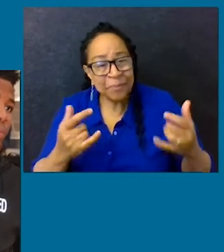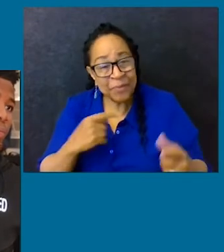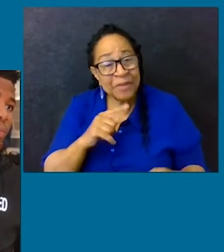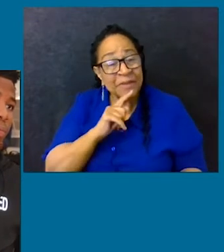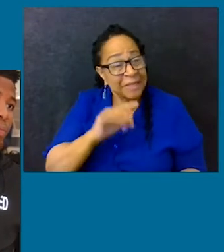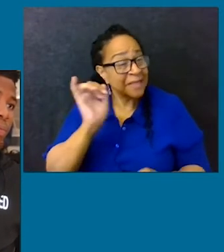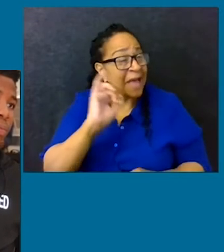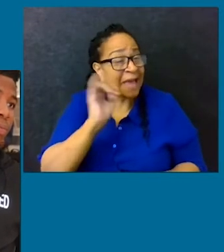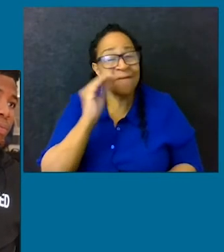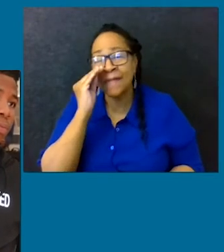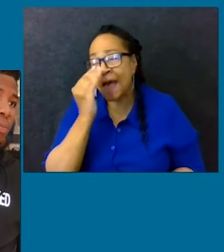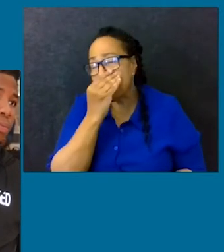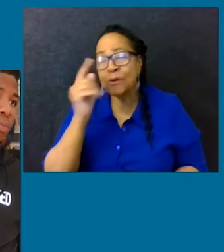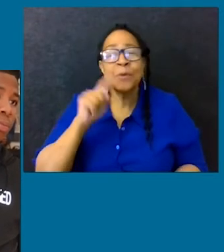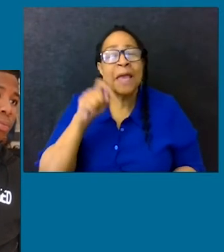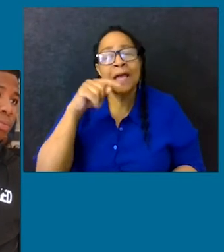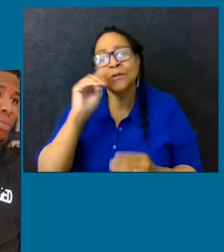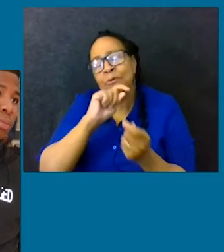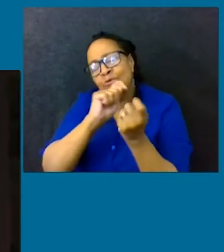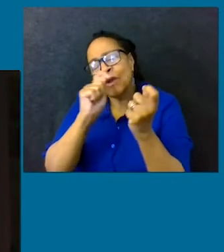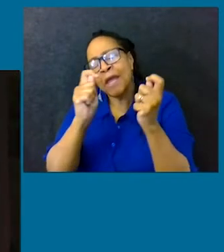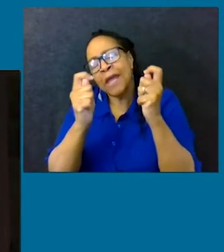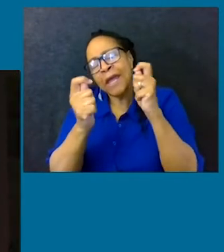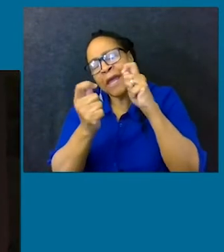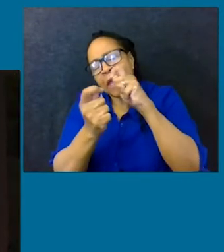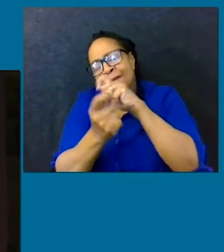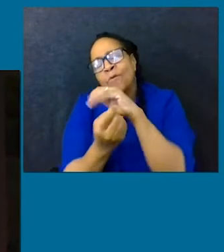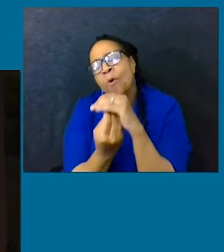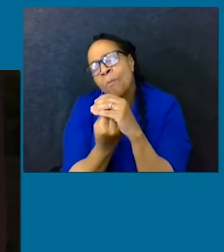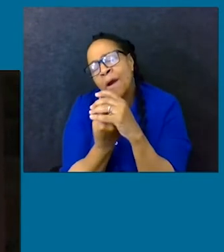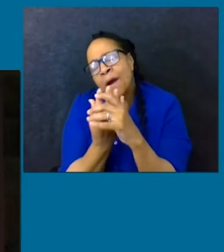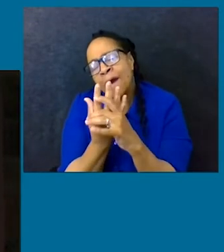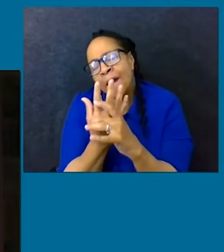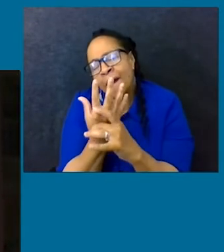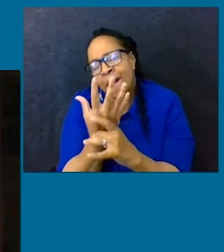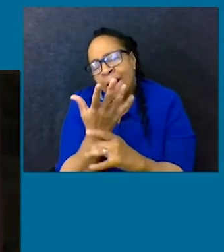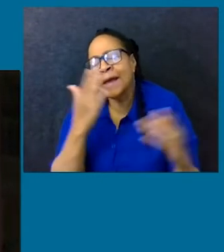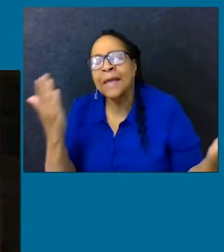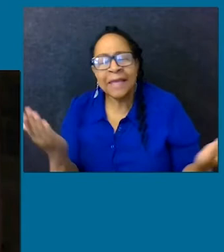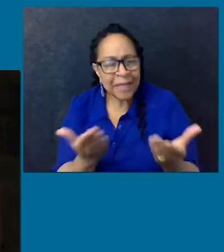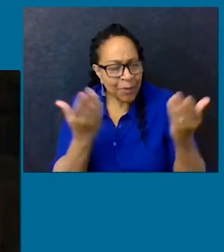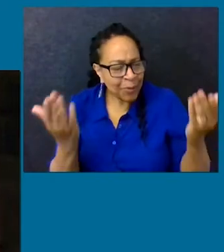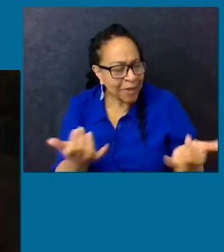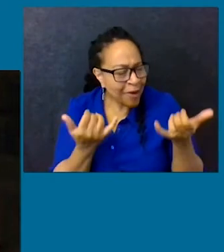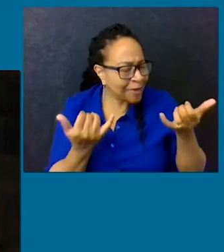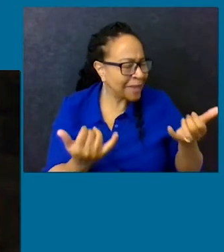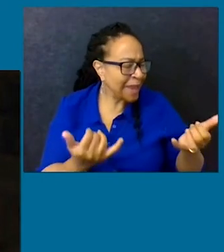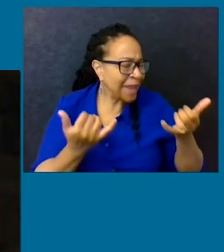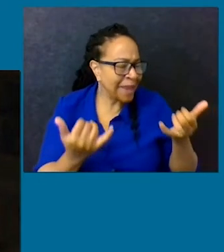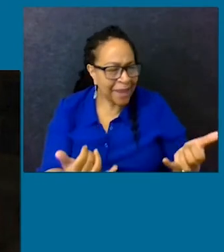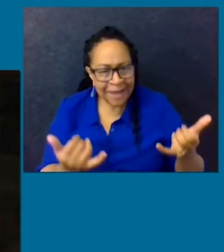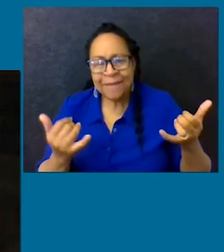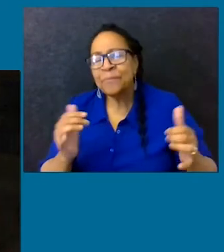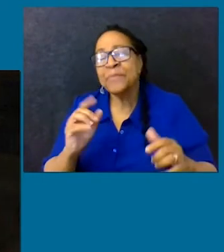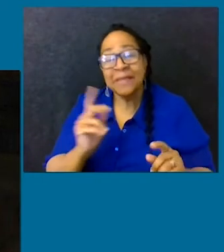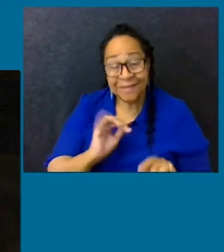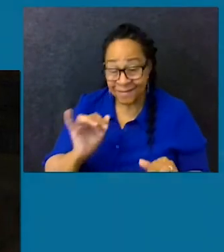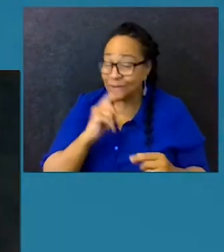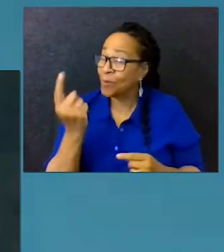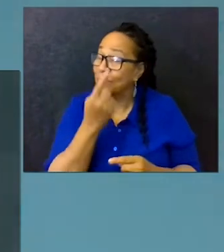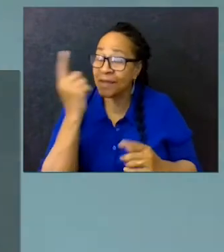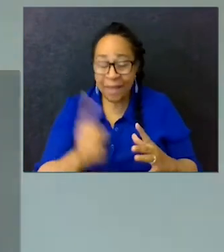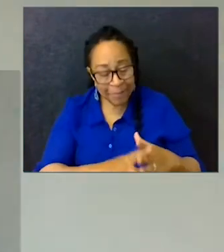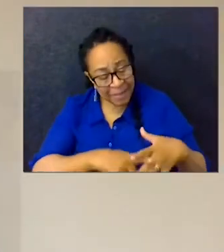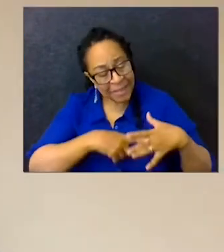just like blowers we try to turn. Here we are today, this is